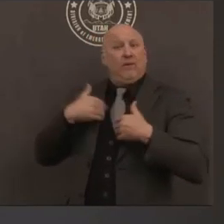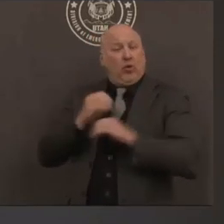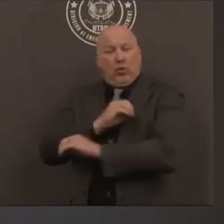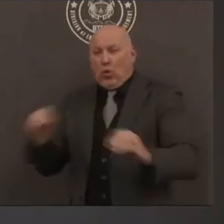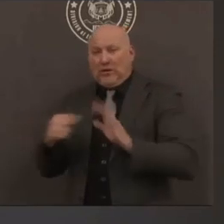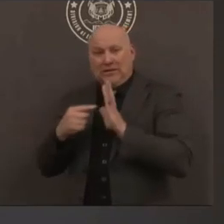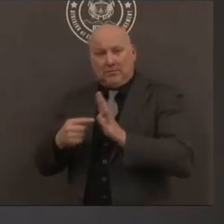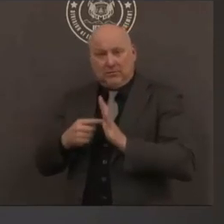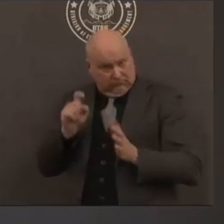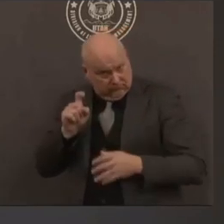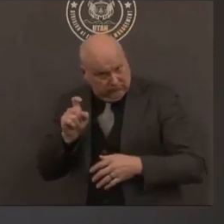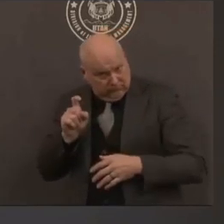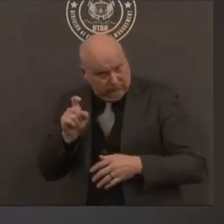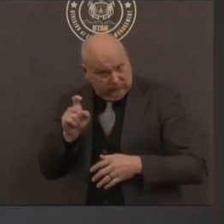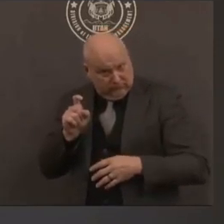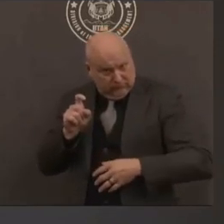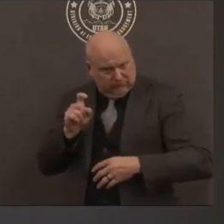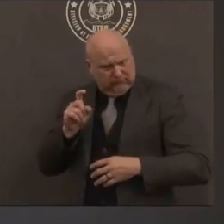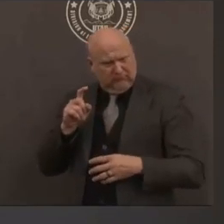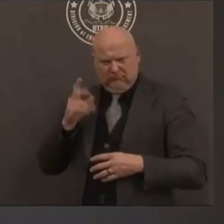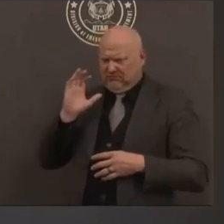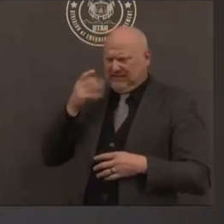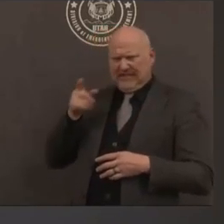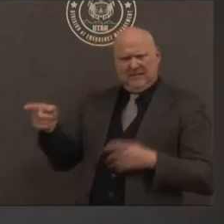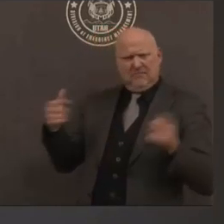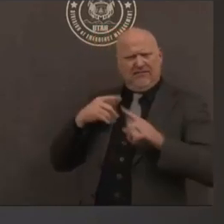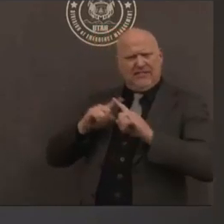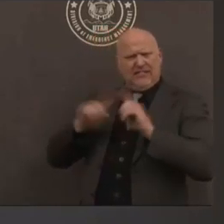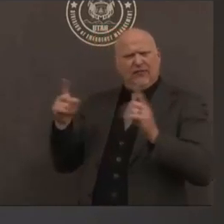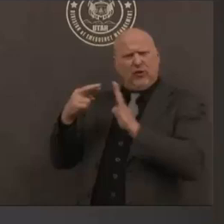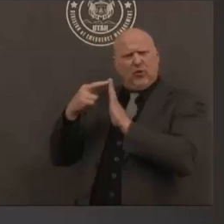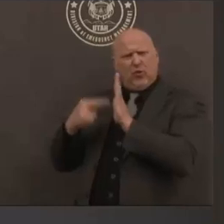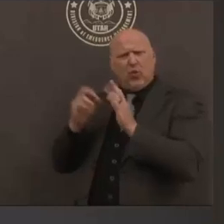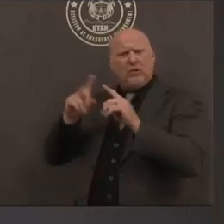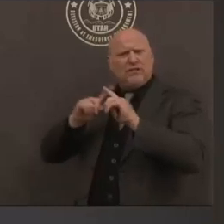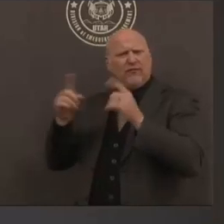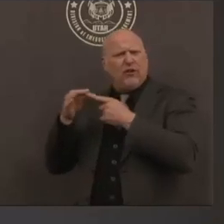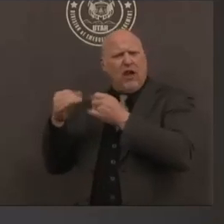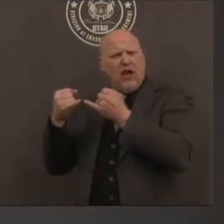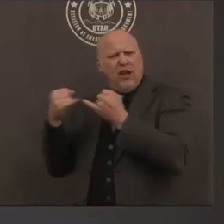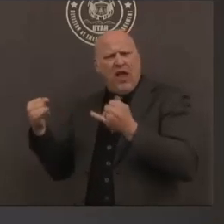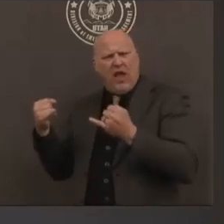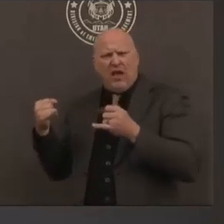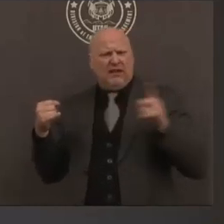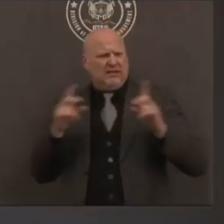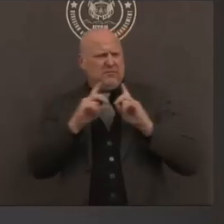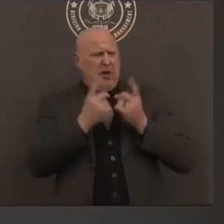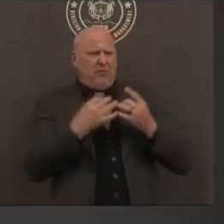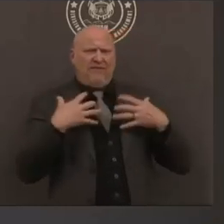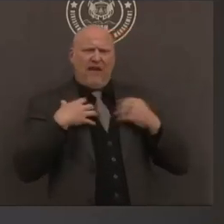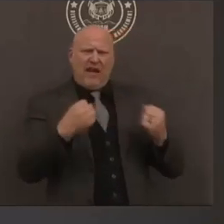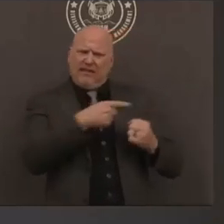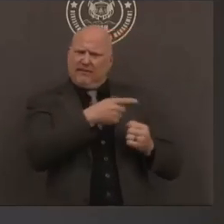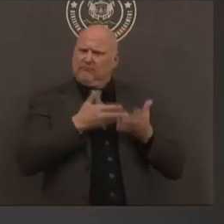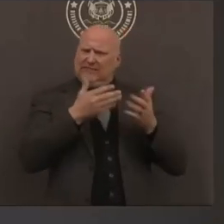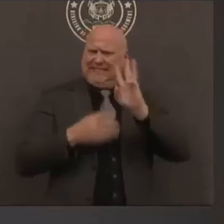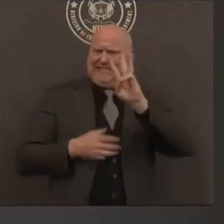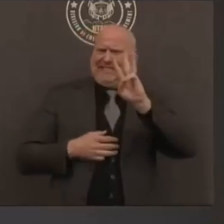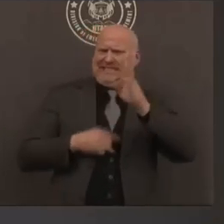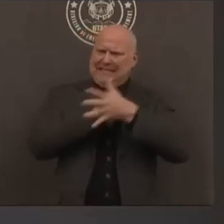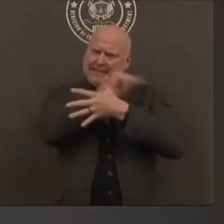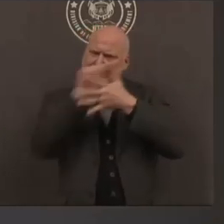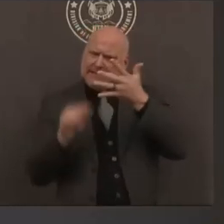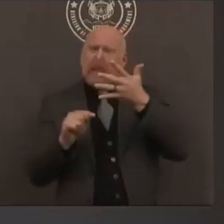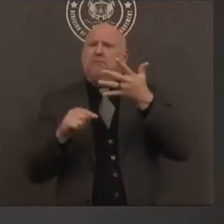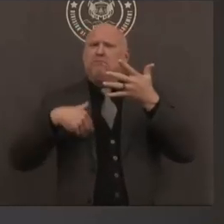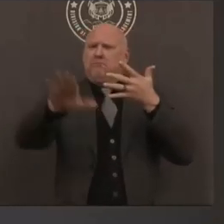guidelines than the rest of the state and if they're testing everyone with symptoms or not why shouldn't all providers open up